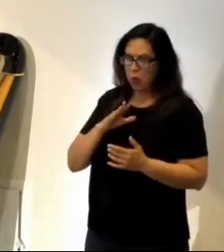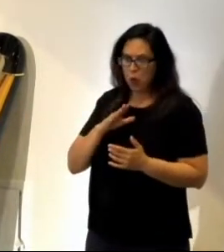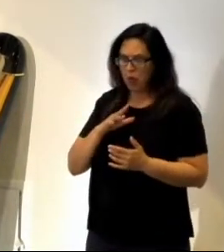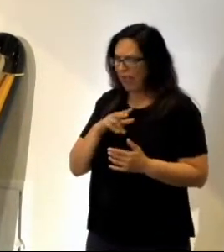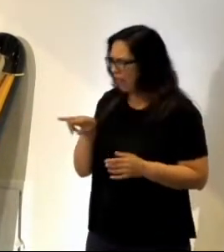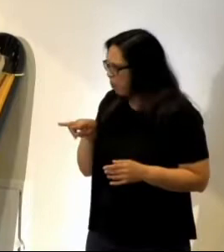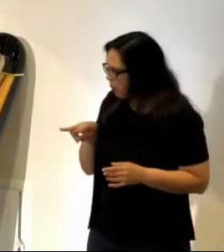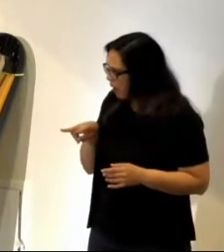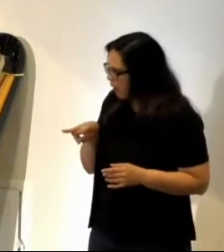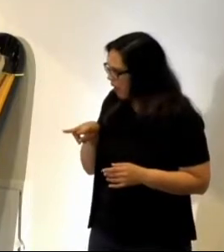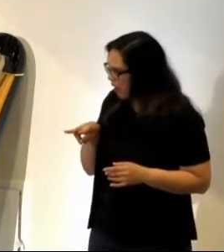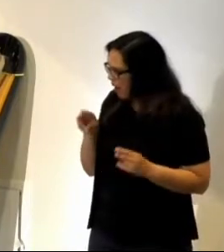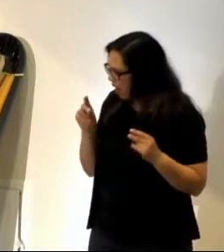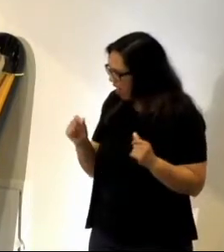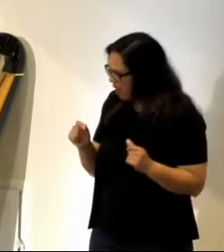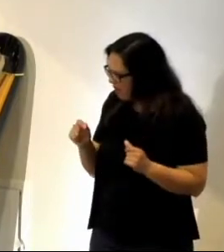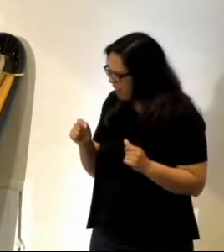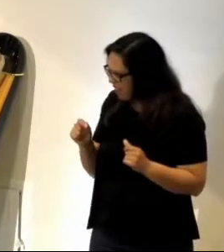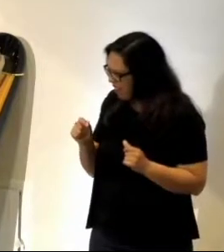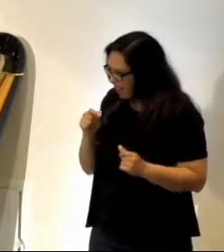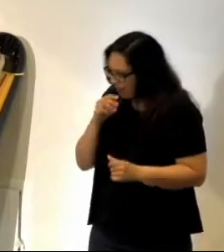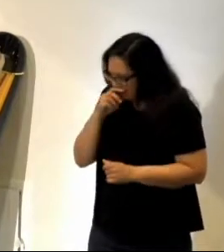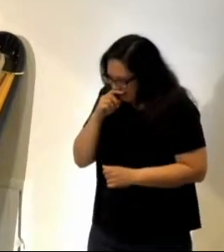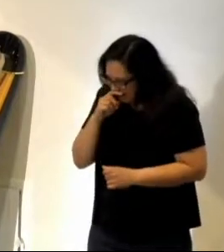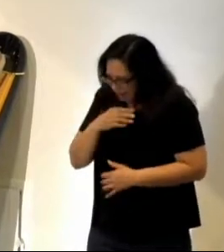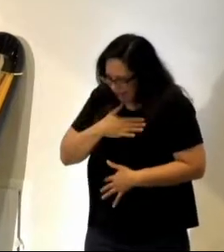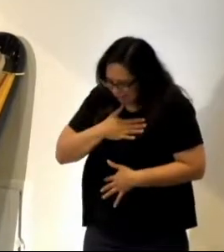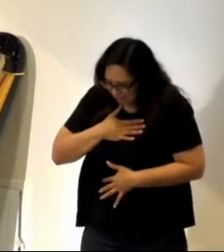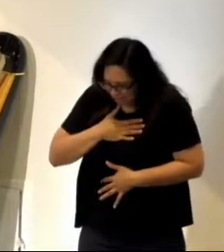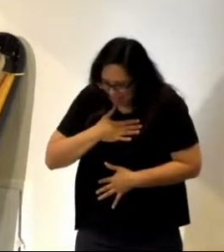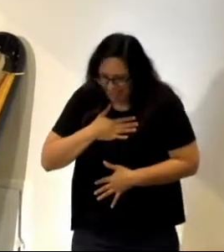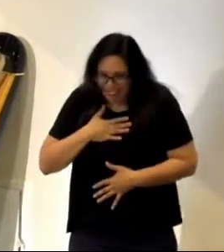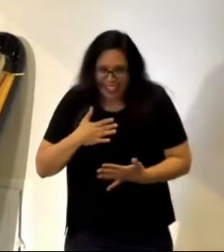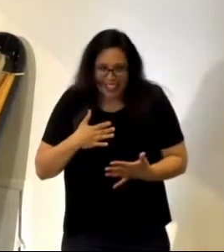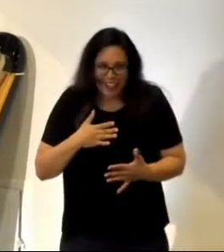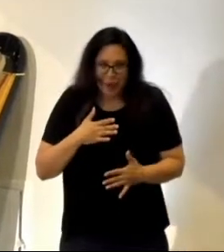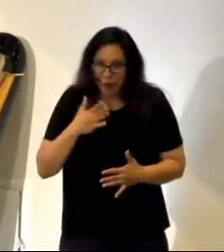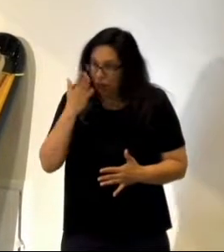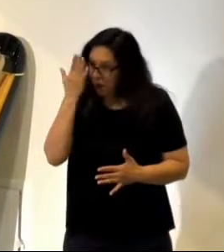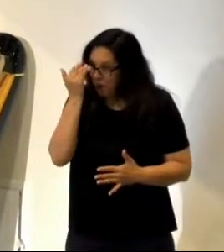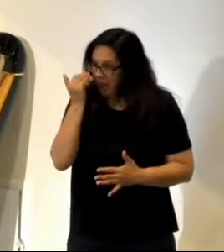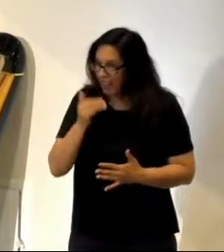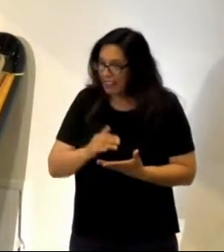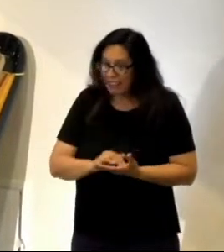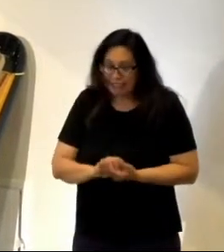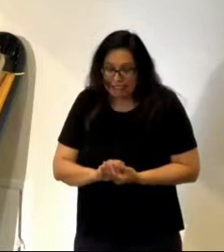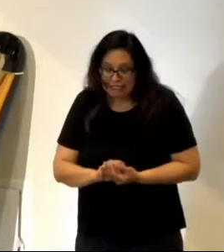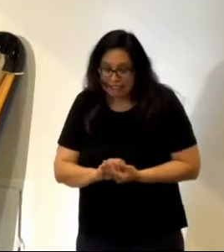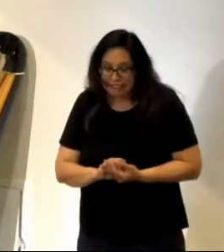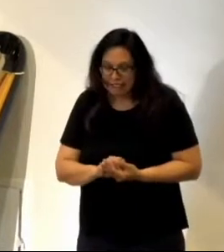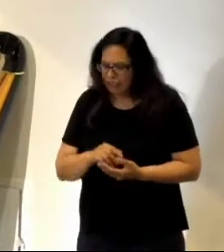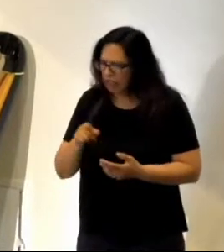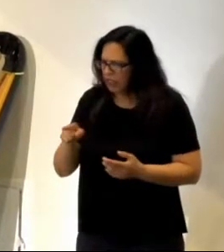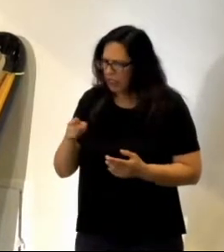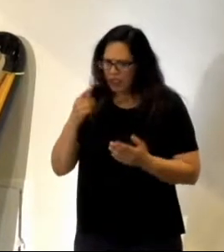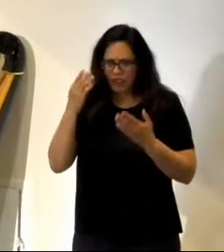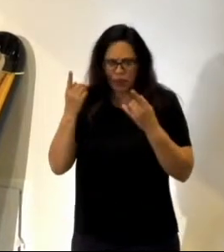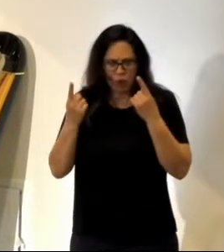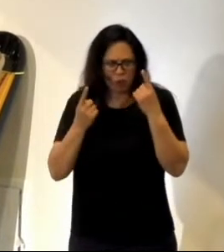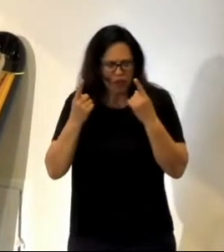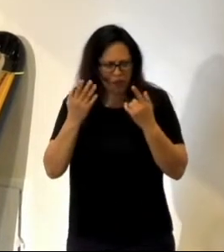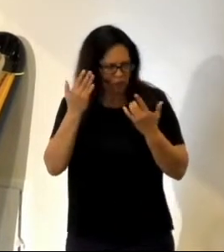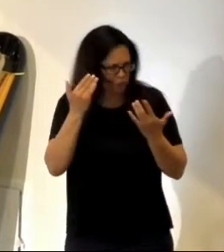there. And then all of a sudden, they start to snicker. And they start to chuckle. And he's wondering why.